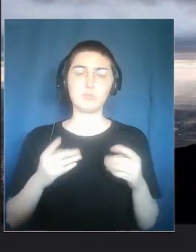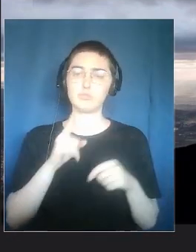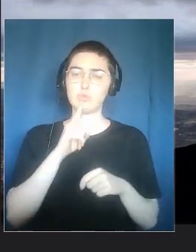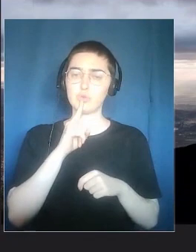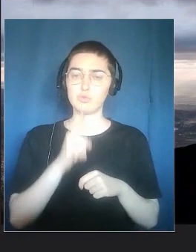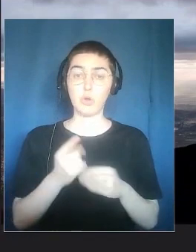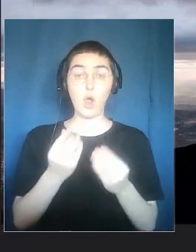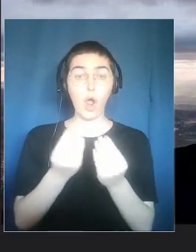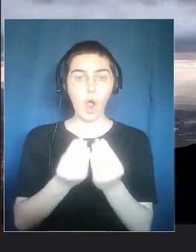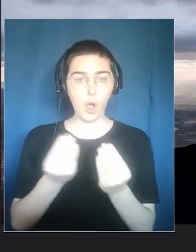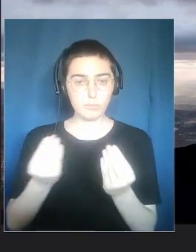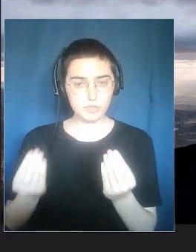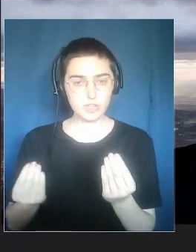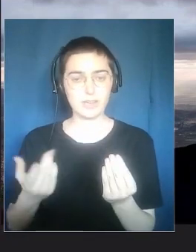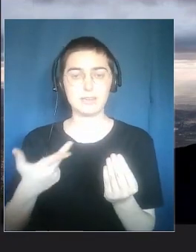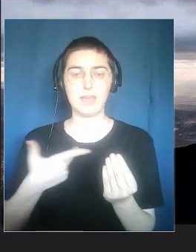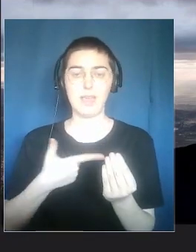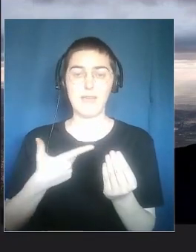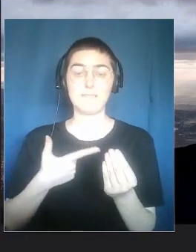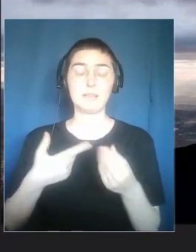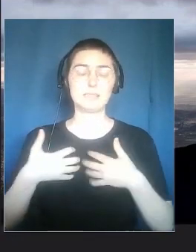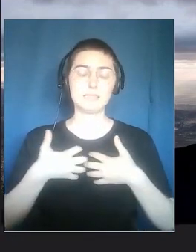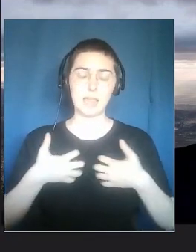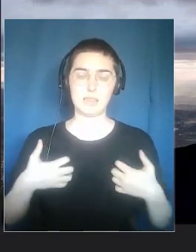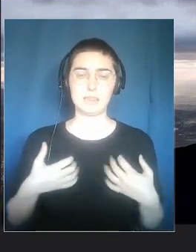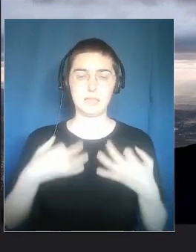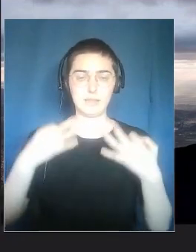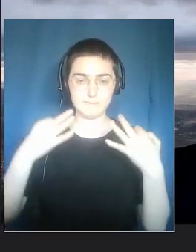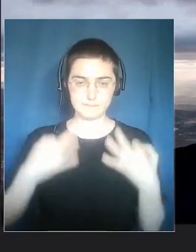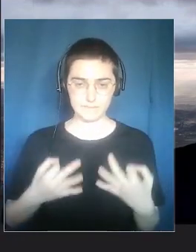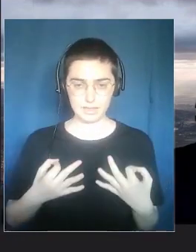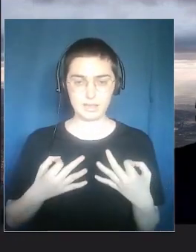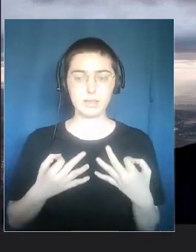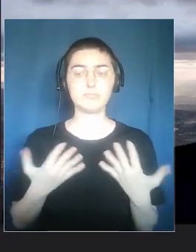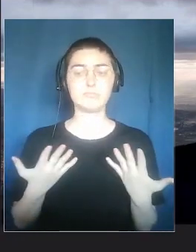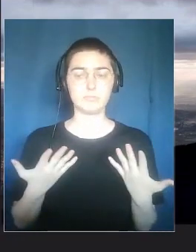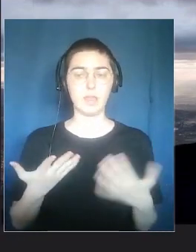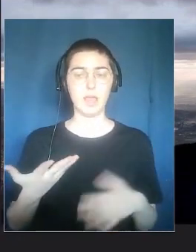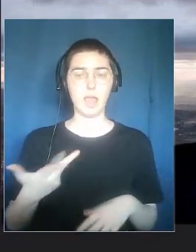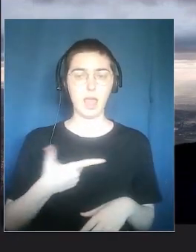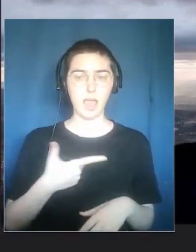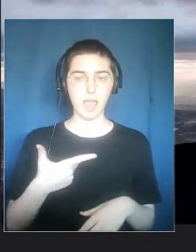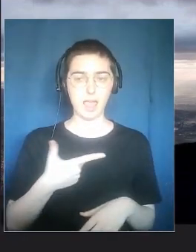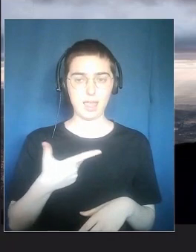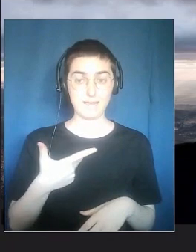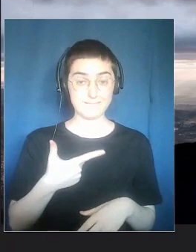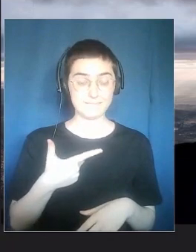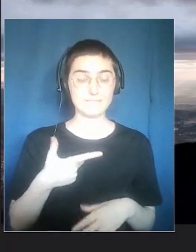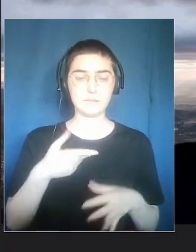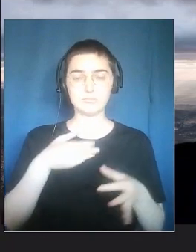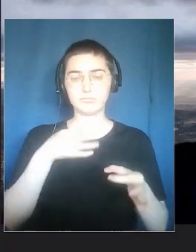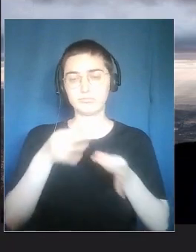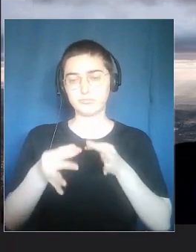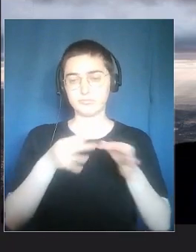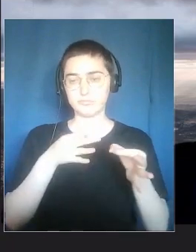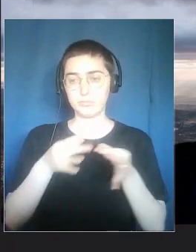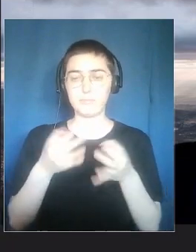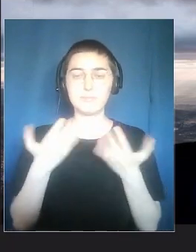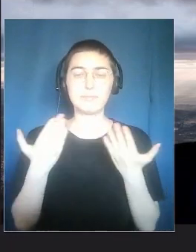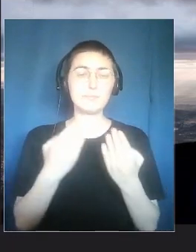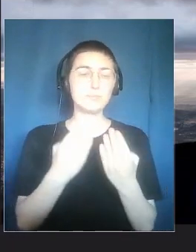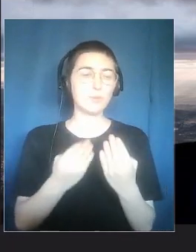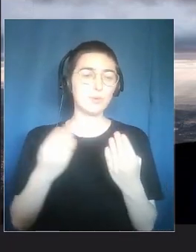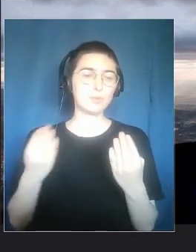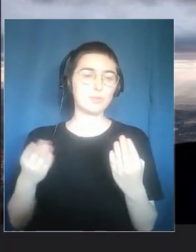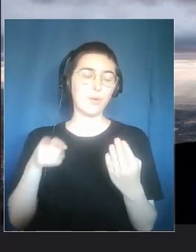Because museums, they collect objects, scientific content, to explain also the context when they